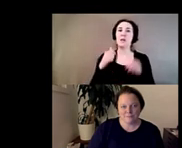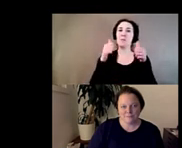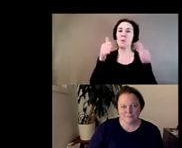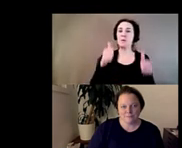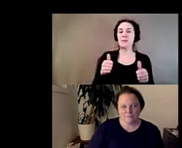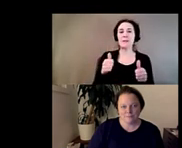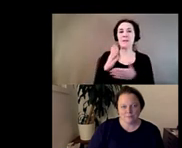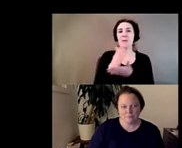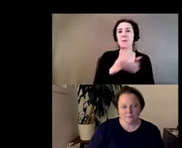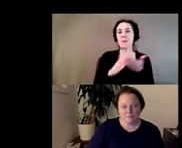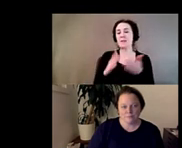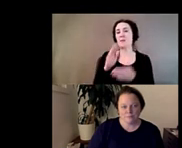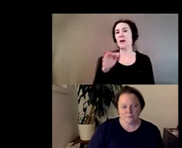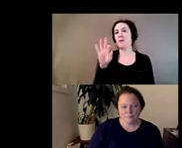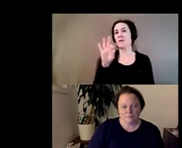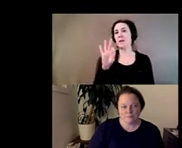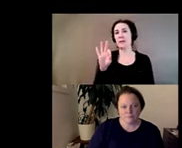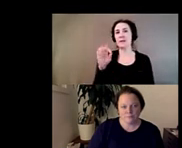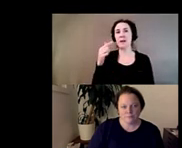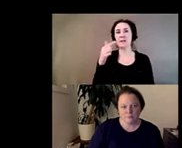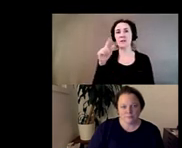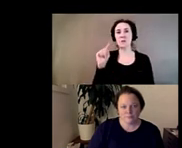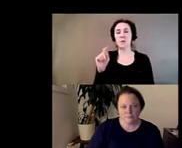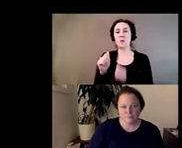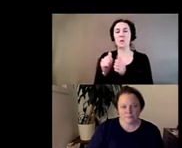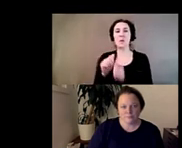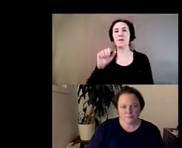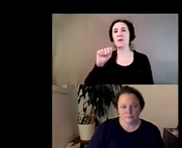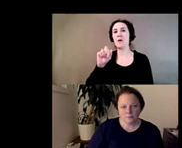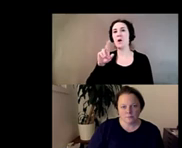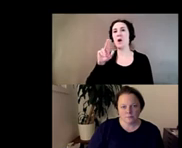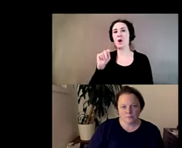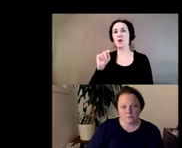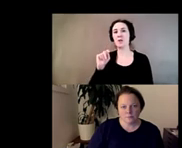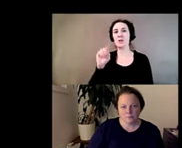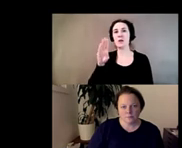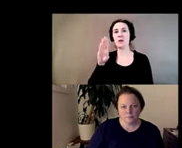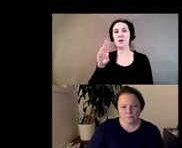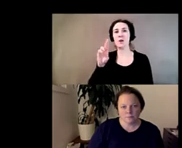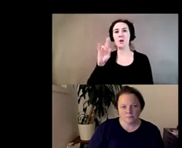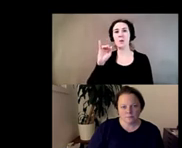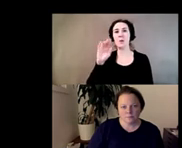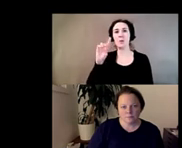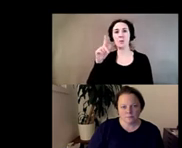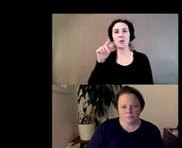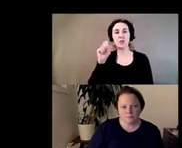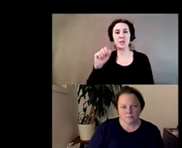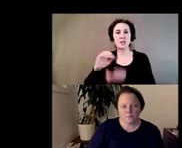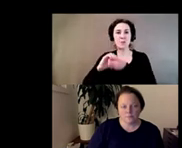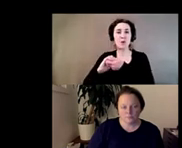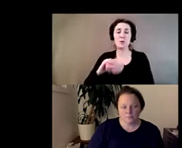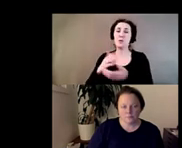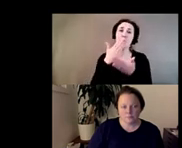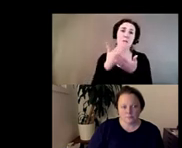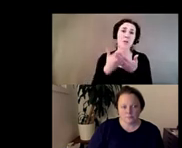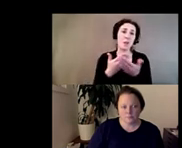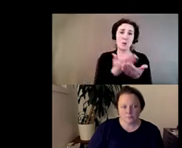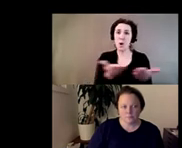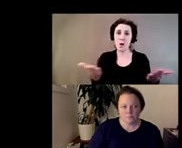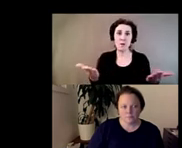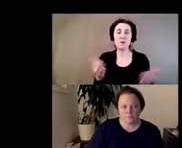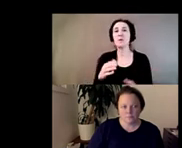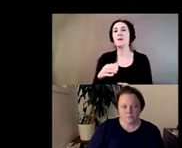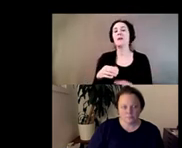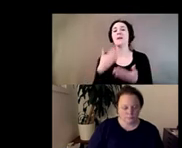in partnership with with art bridges so i just want to offer enormous thanks again to our guests this evening joshua chambers